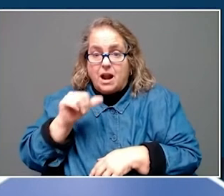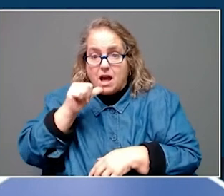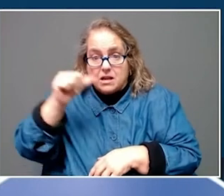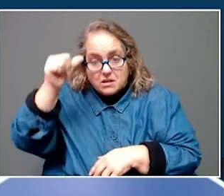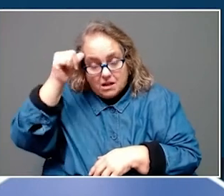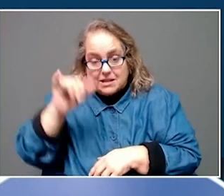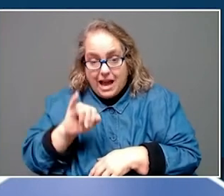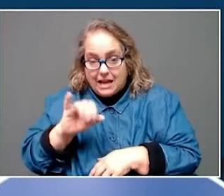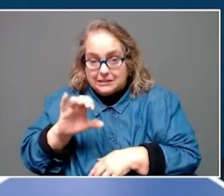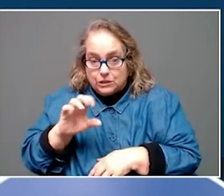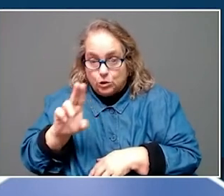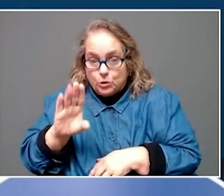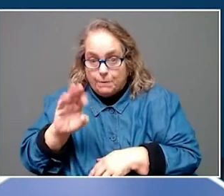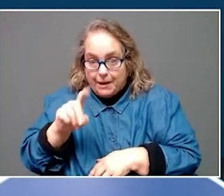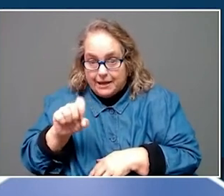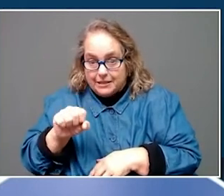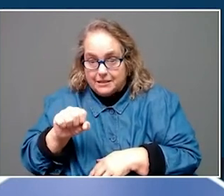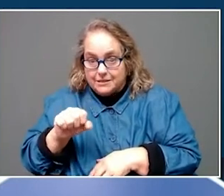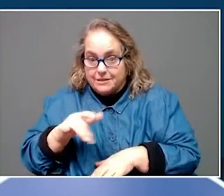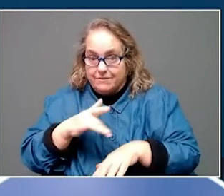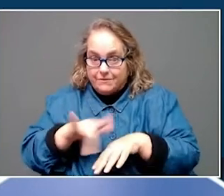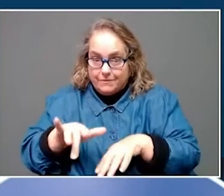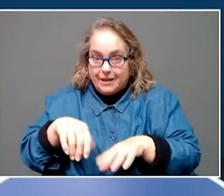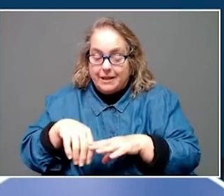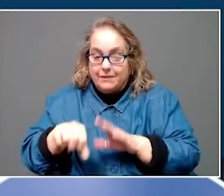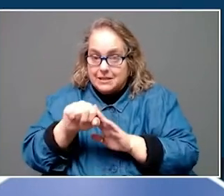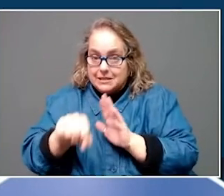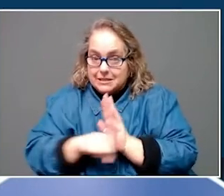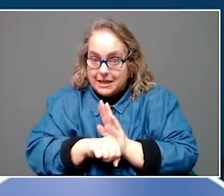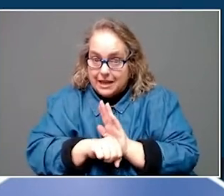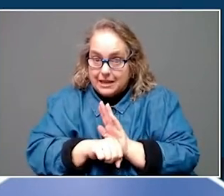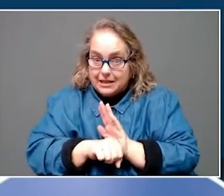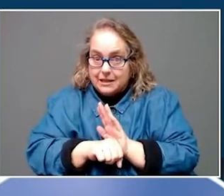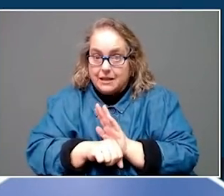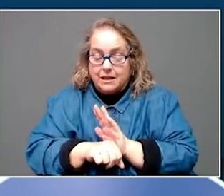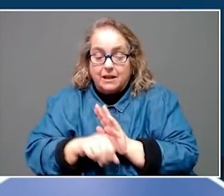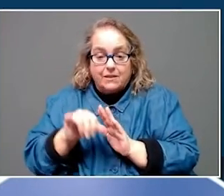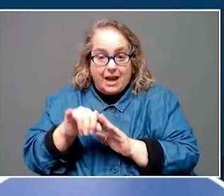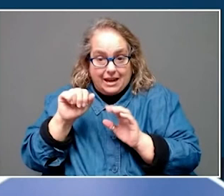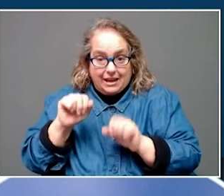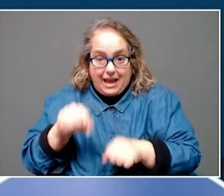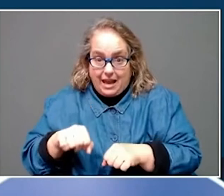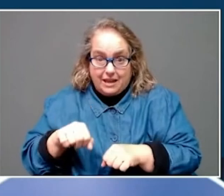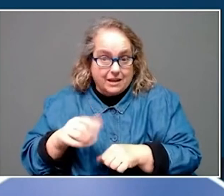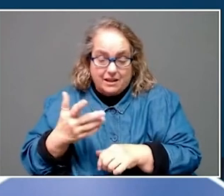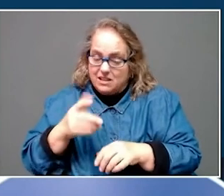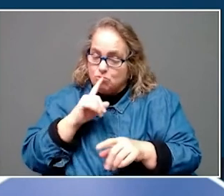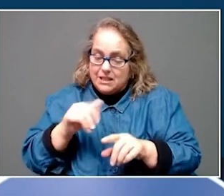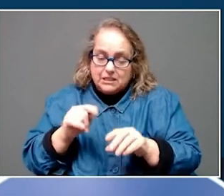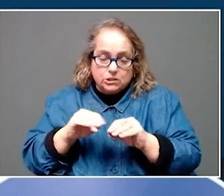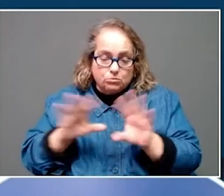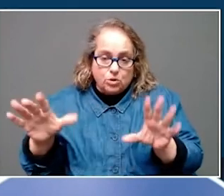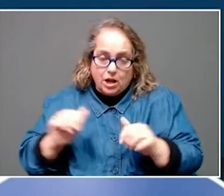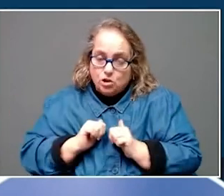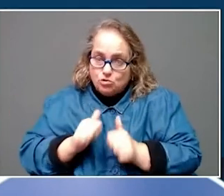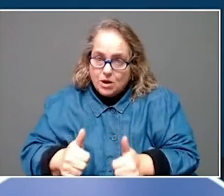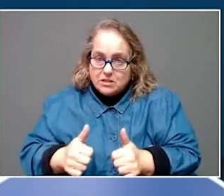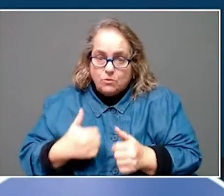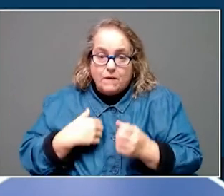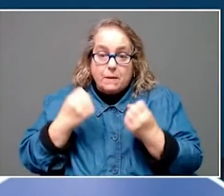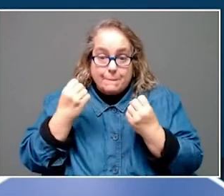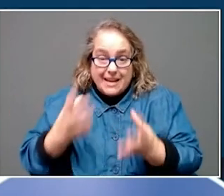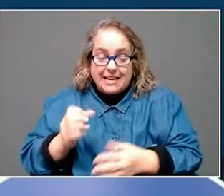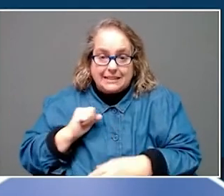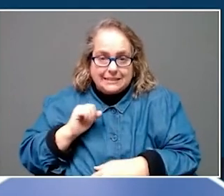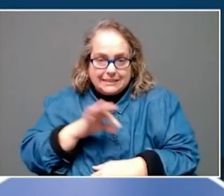in the state that can be staffed. This thing is spread so aggressively. We have a lot of staff that's also